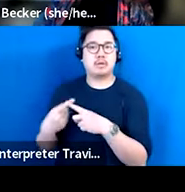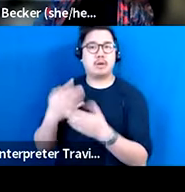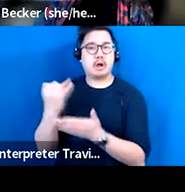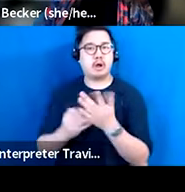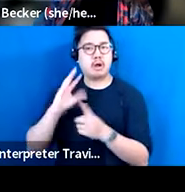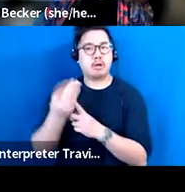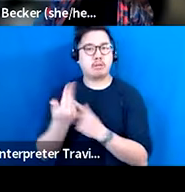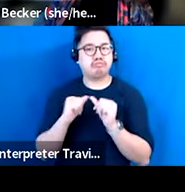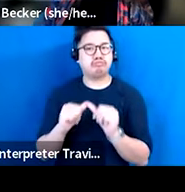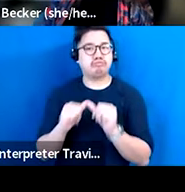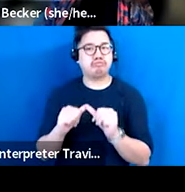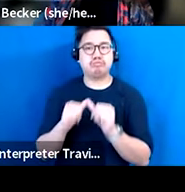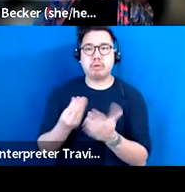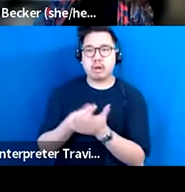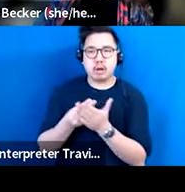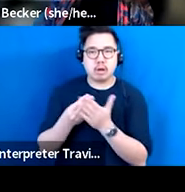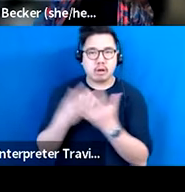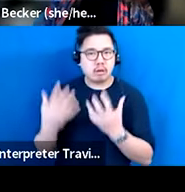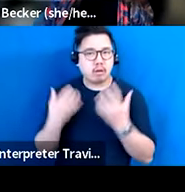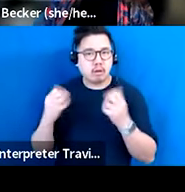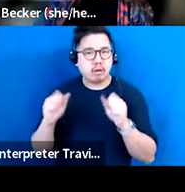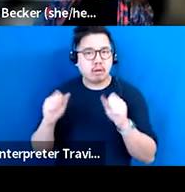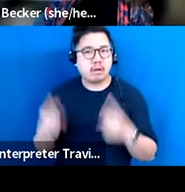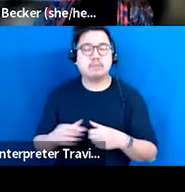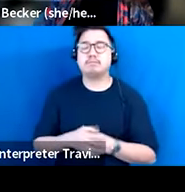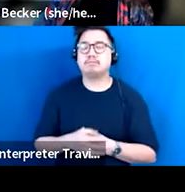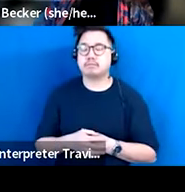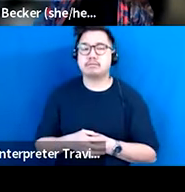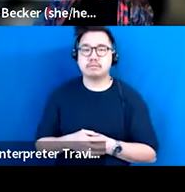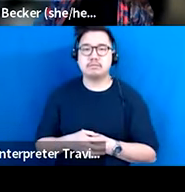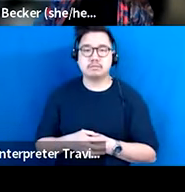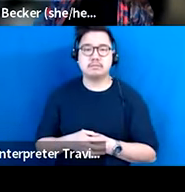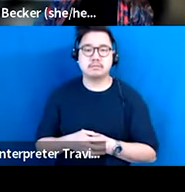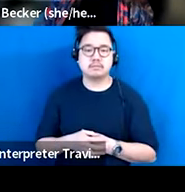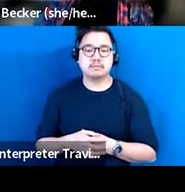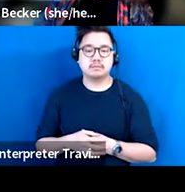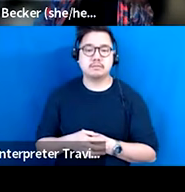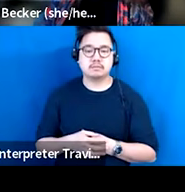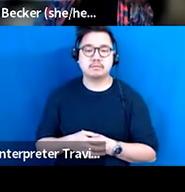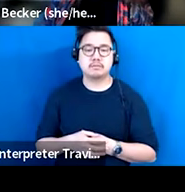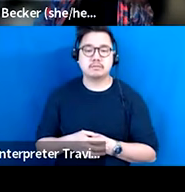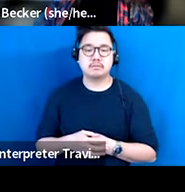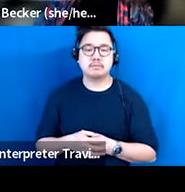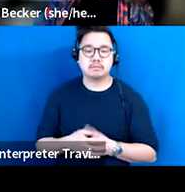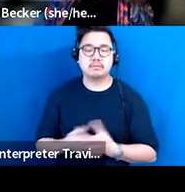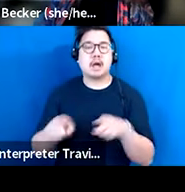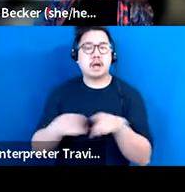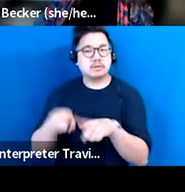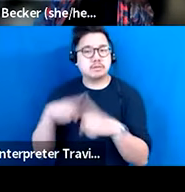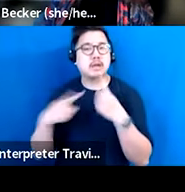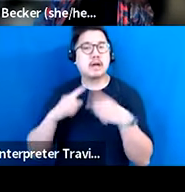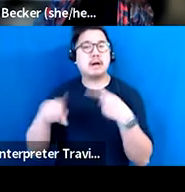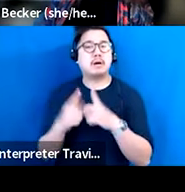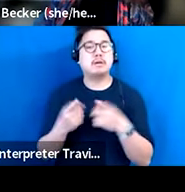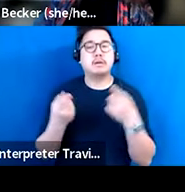-sector partnership, another theme we're hoping to pull out and get more concrete on. Across healthcare, arts and culture, education,